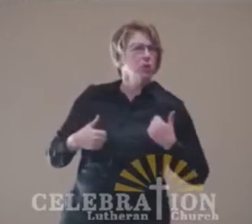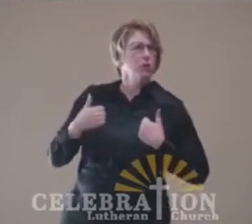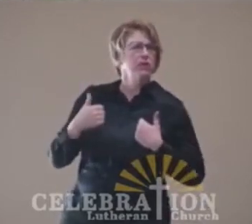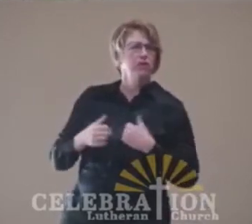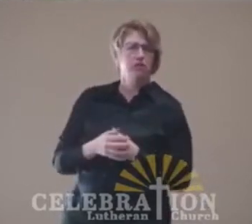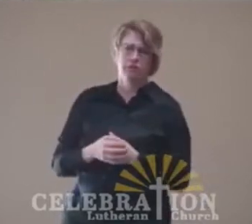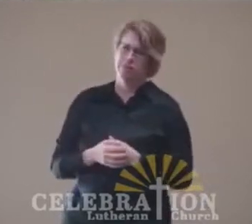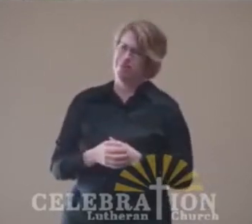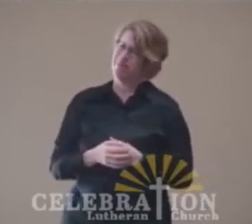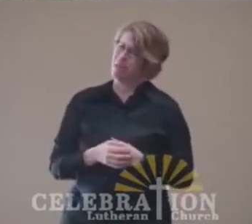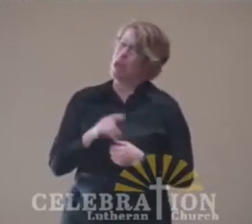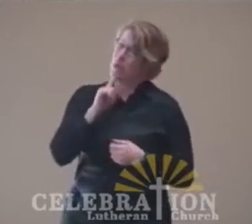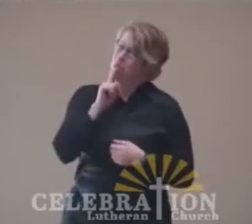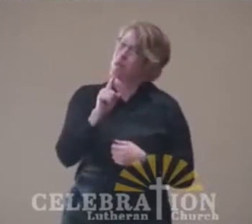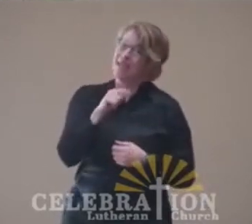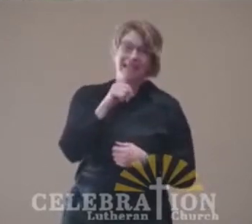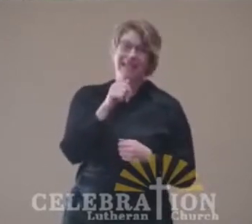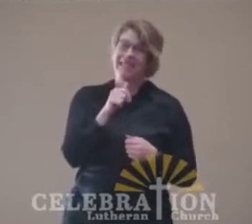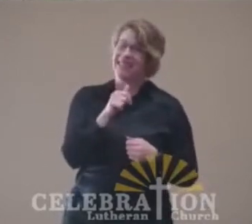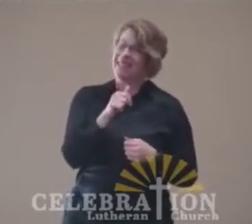It's an uncomfortable text.